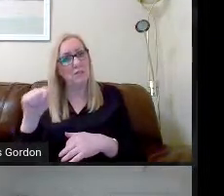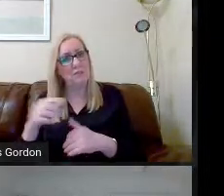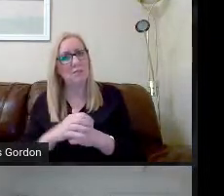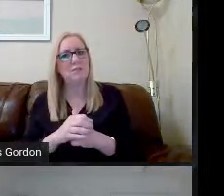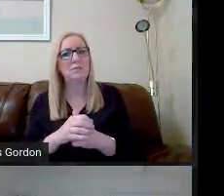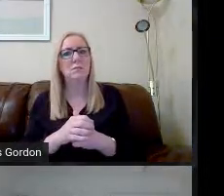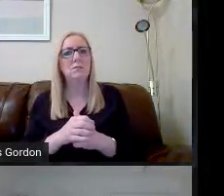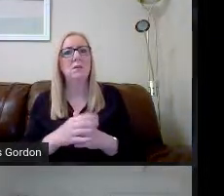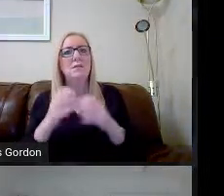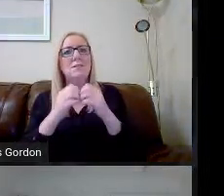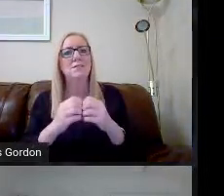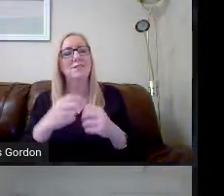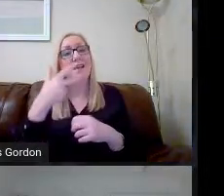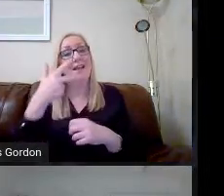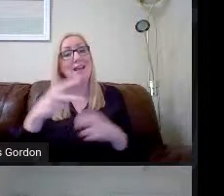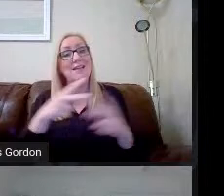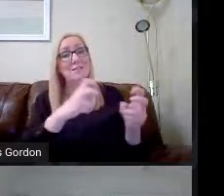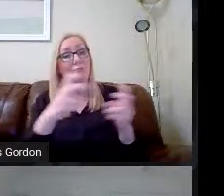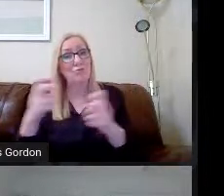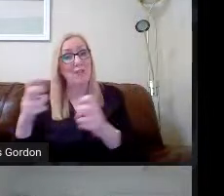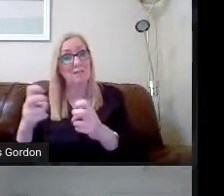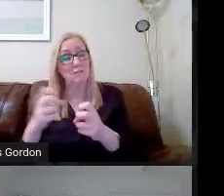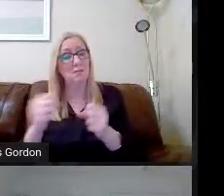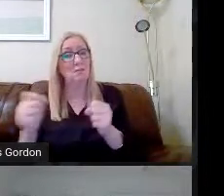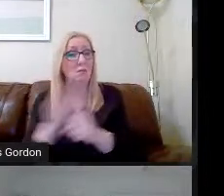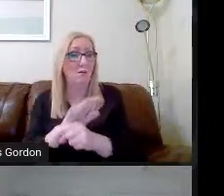eight subjects covering all modes.